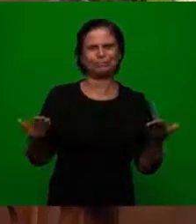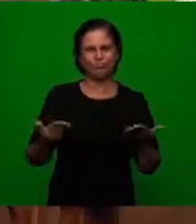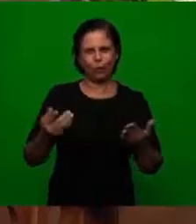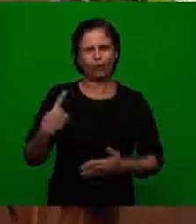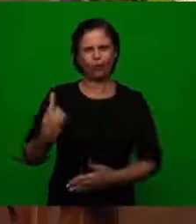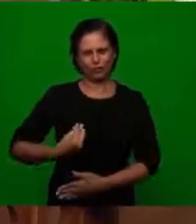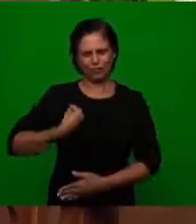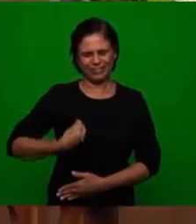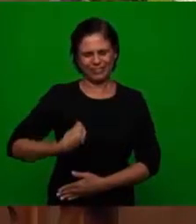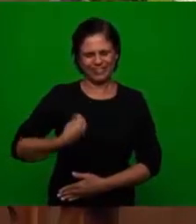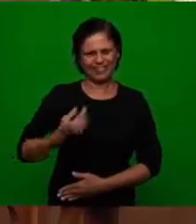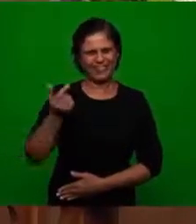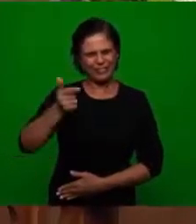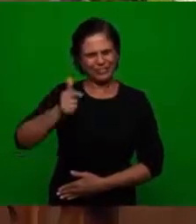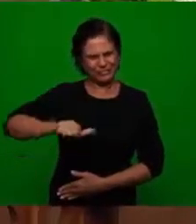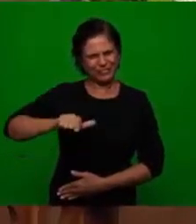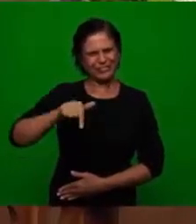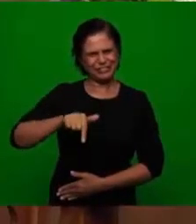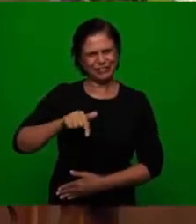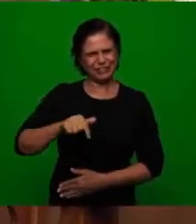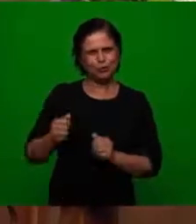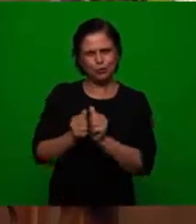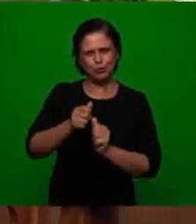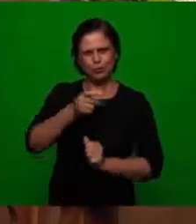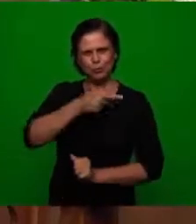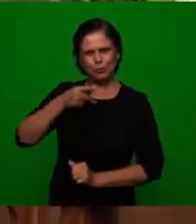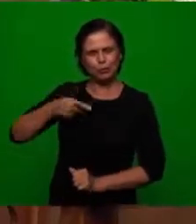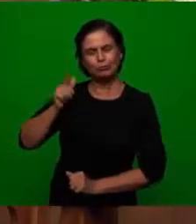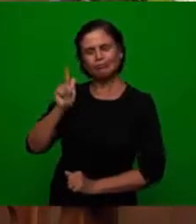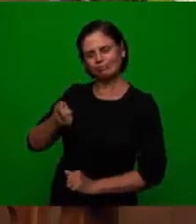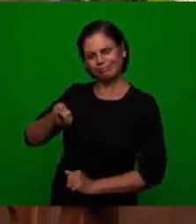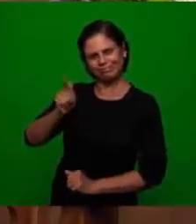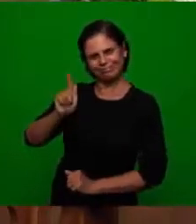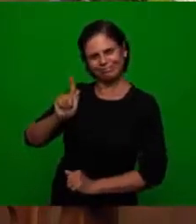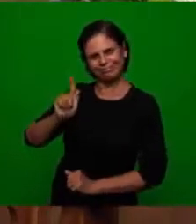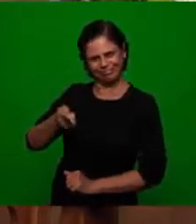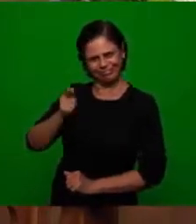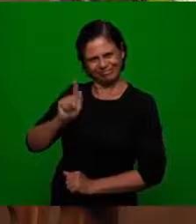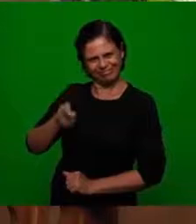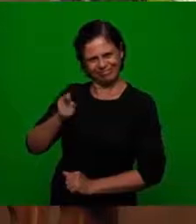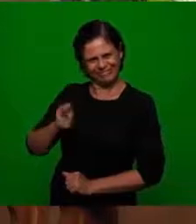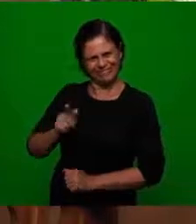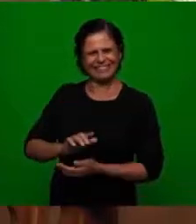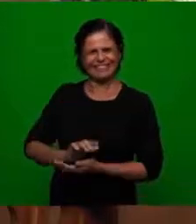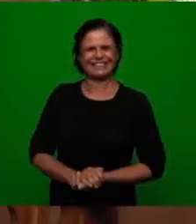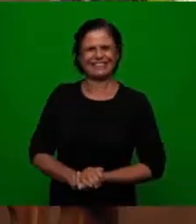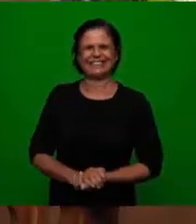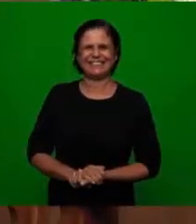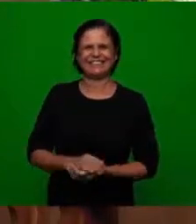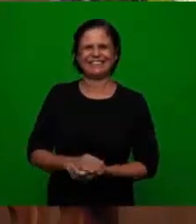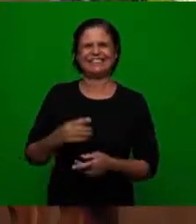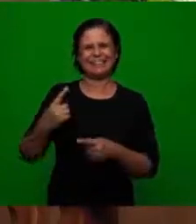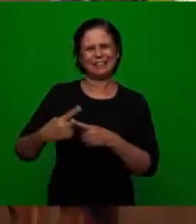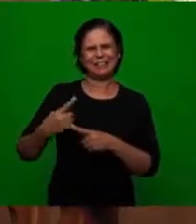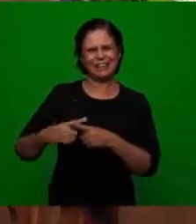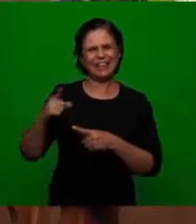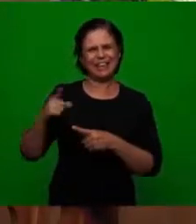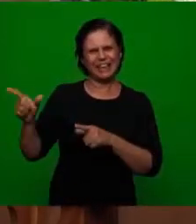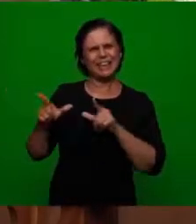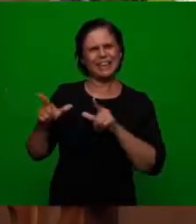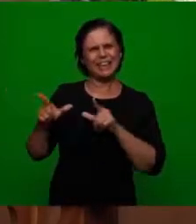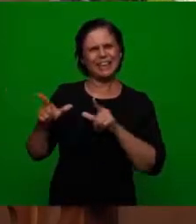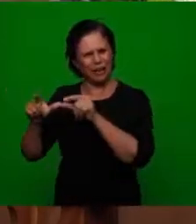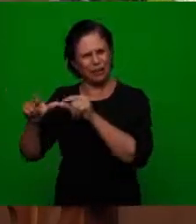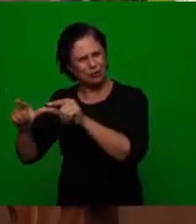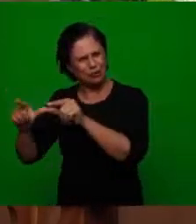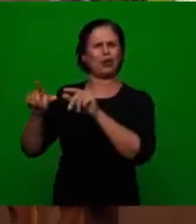be here once again with the Pastor Gerard de Ti after a period of absence from the Sunday school because of